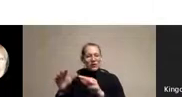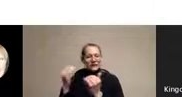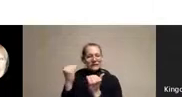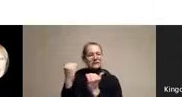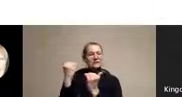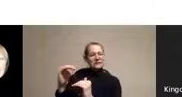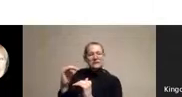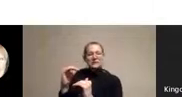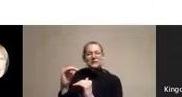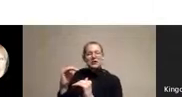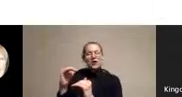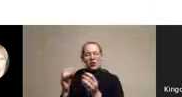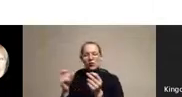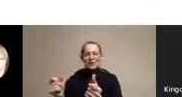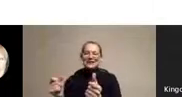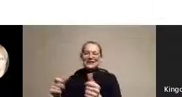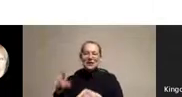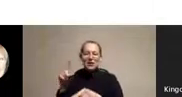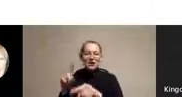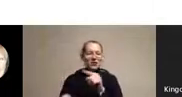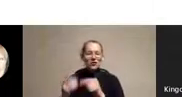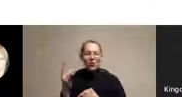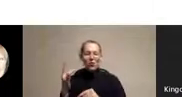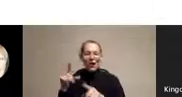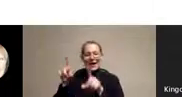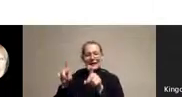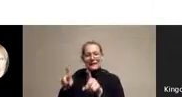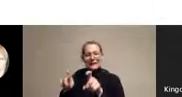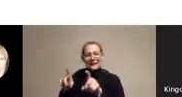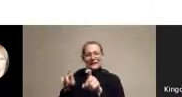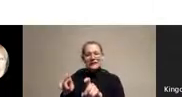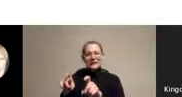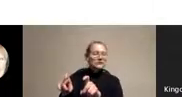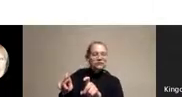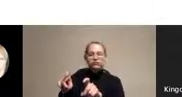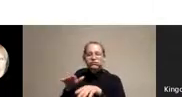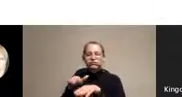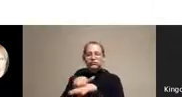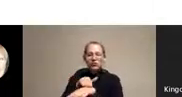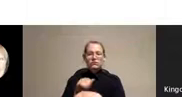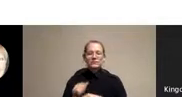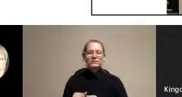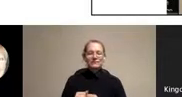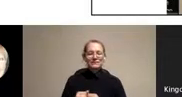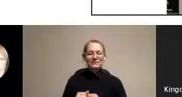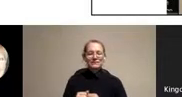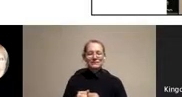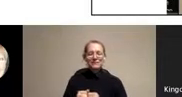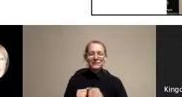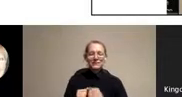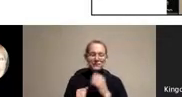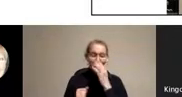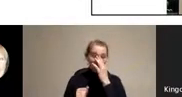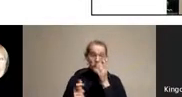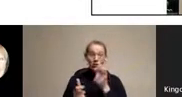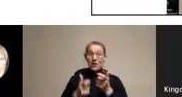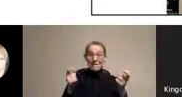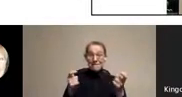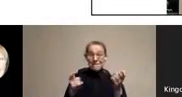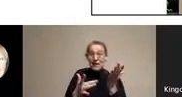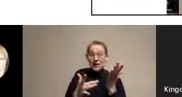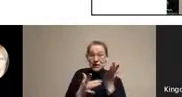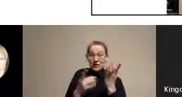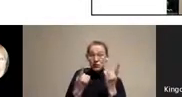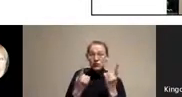actually came in response to what really was technical success. It was a huge technical success that